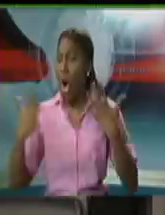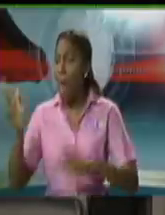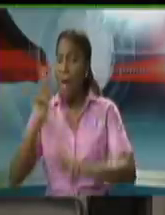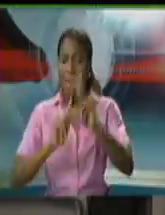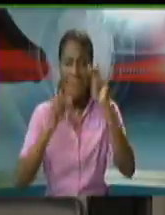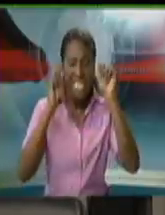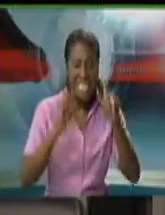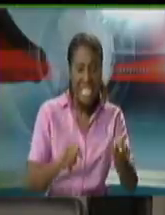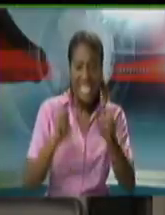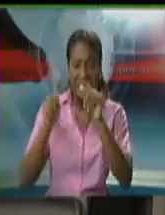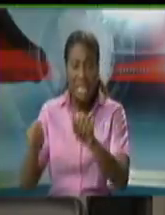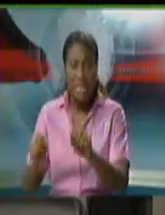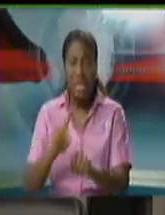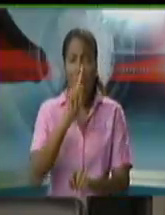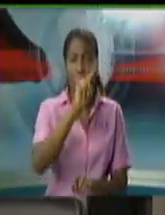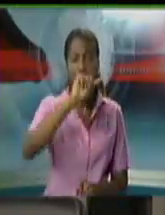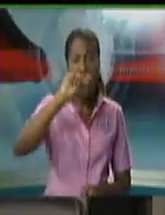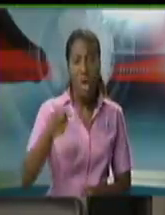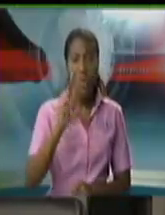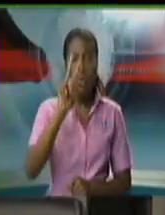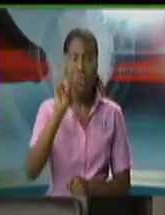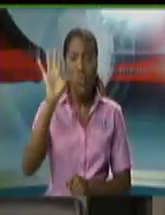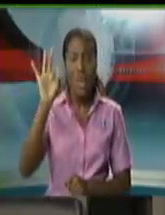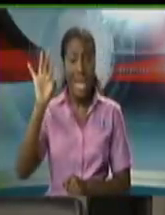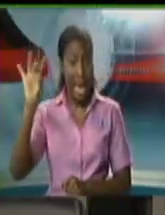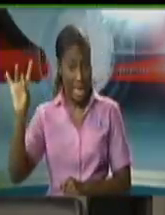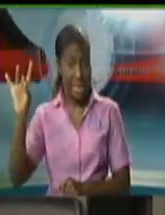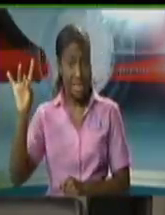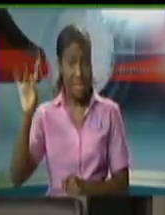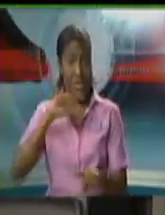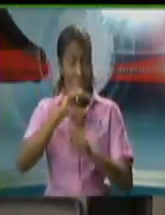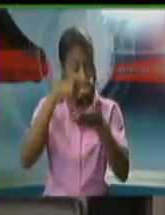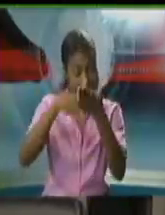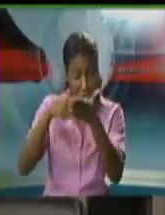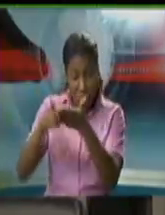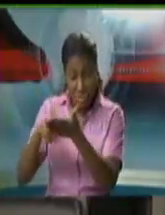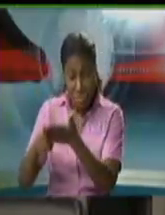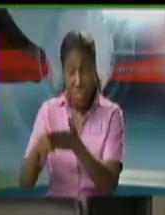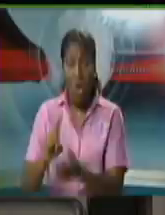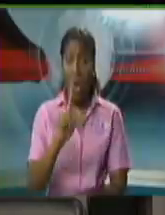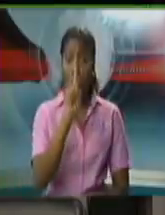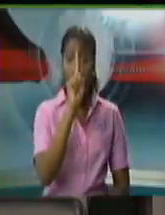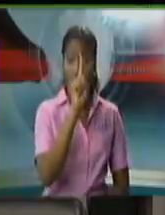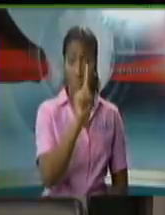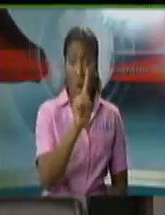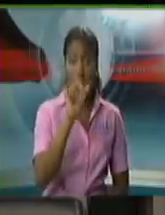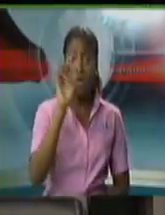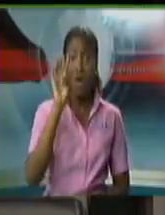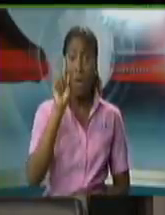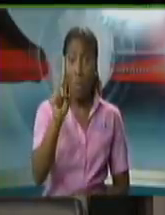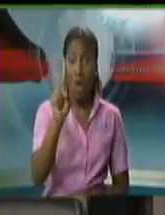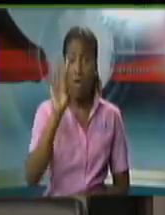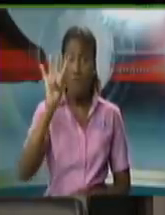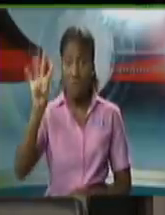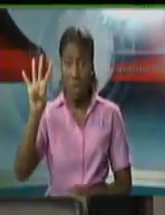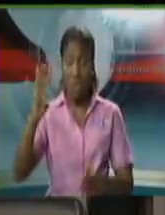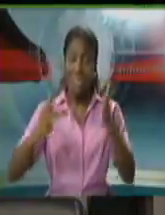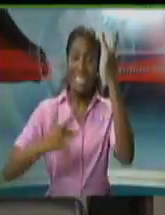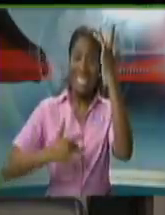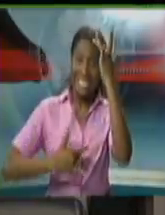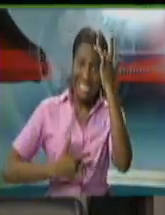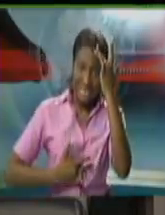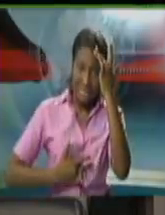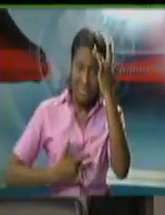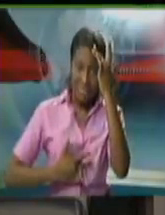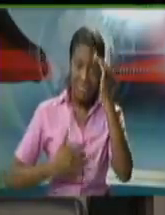,298, of which 114 are positive. And when we take